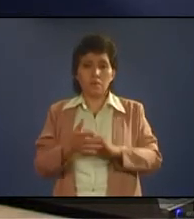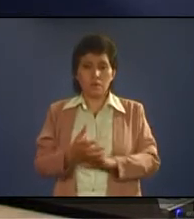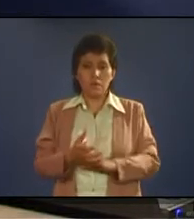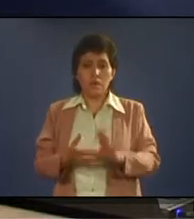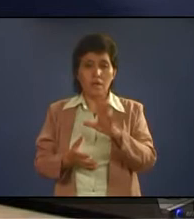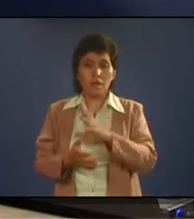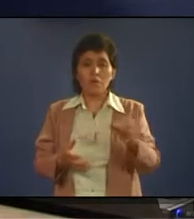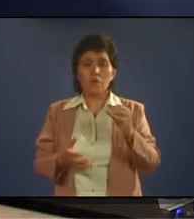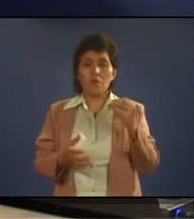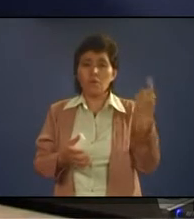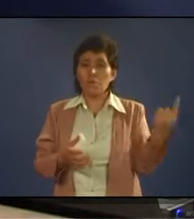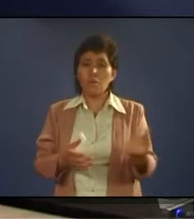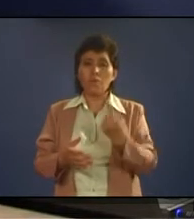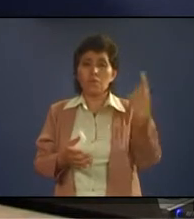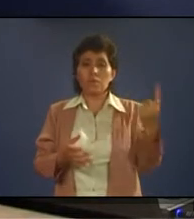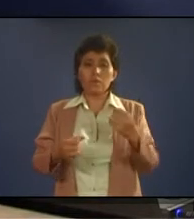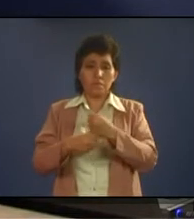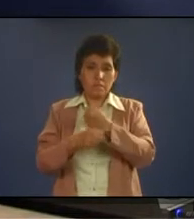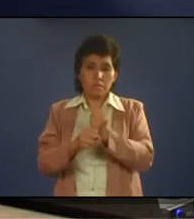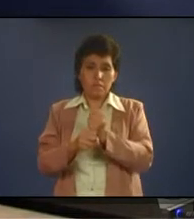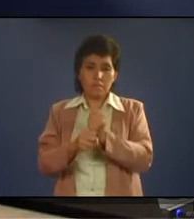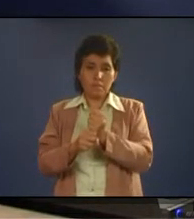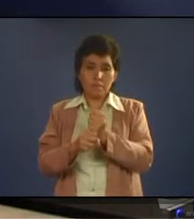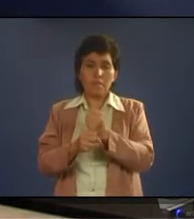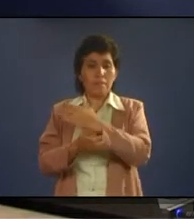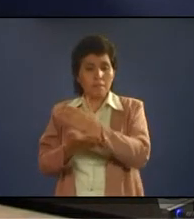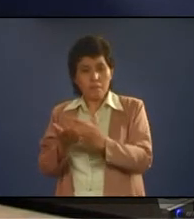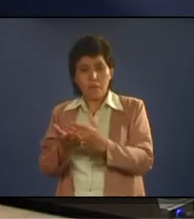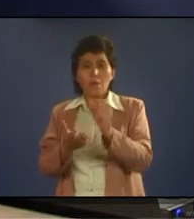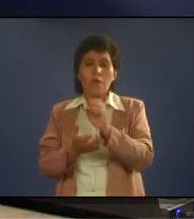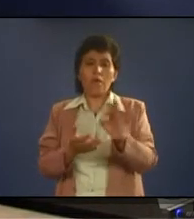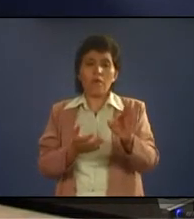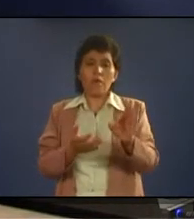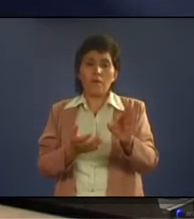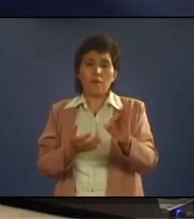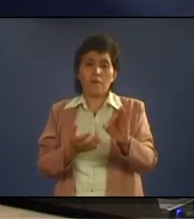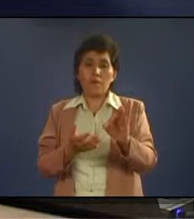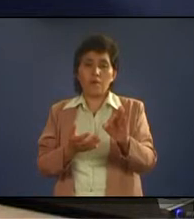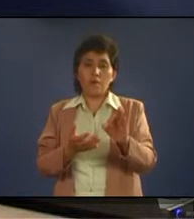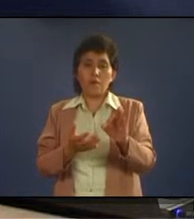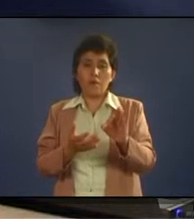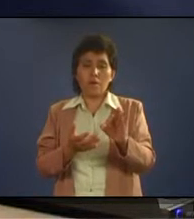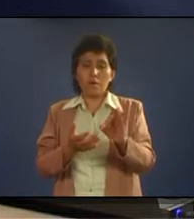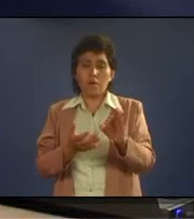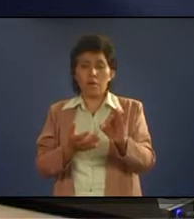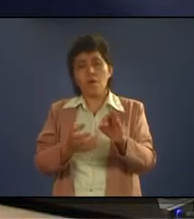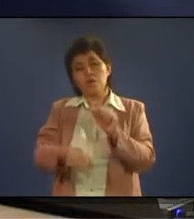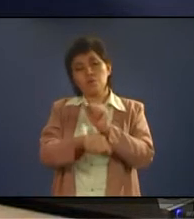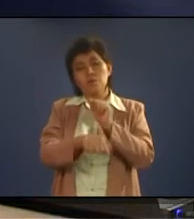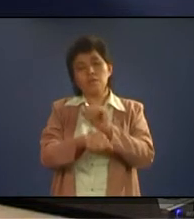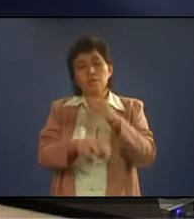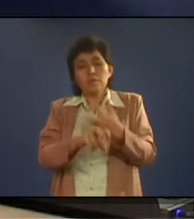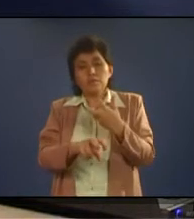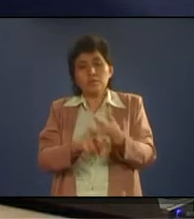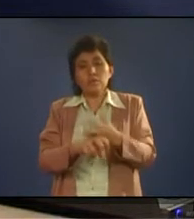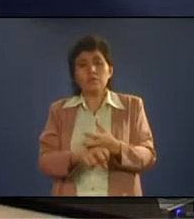your, from part of your complex tasks, it becomes part of your simple tasks, yeah? Sometimes, when you get aroused